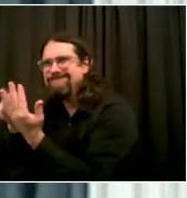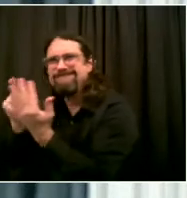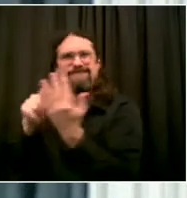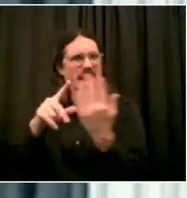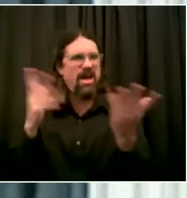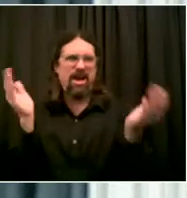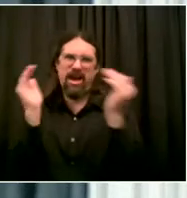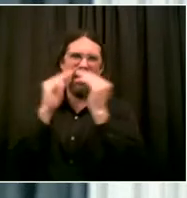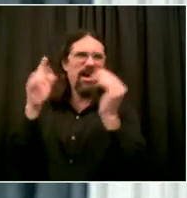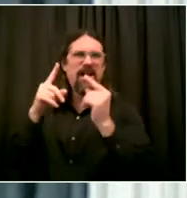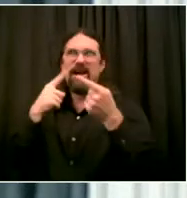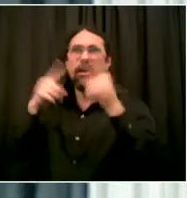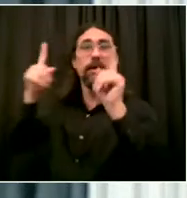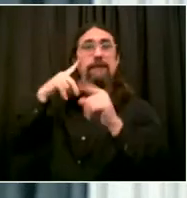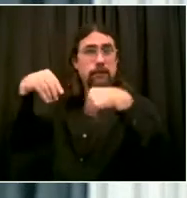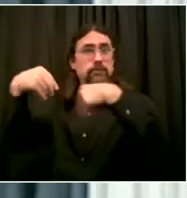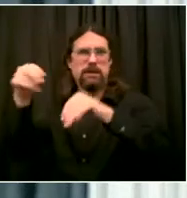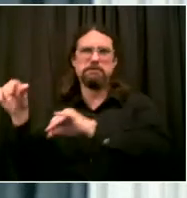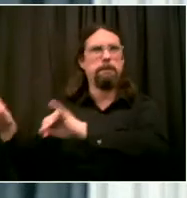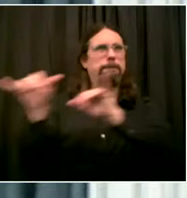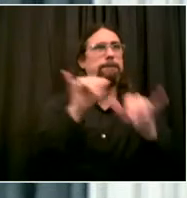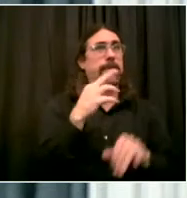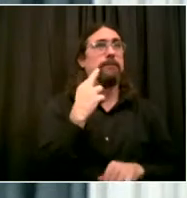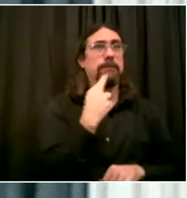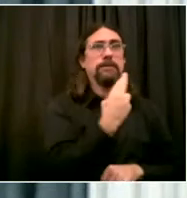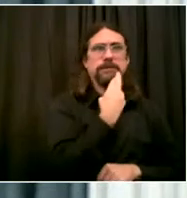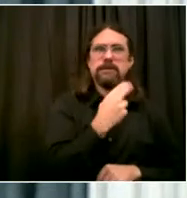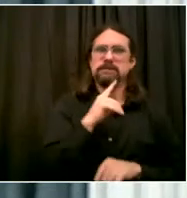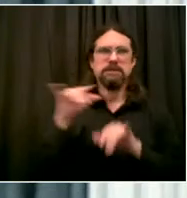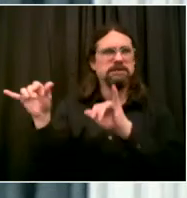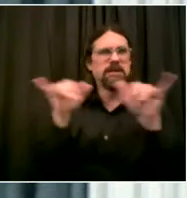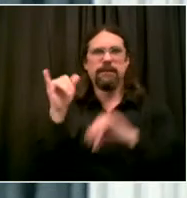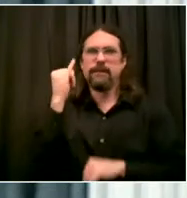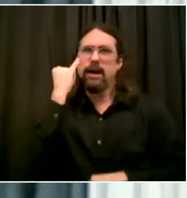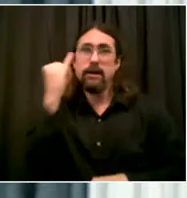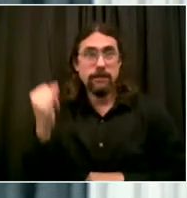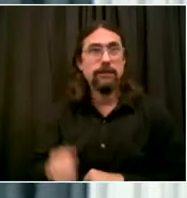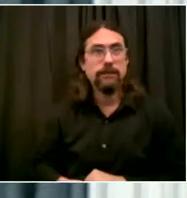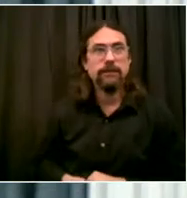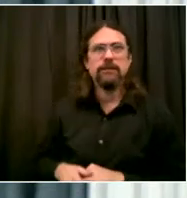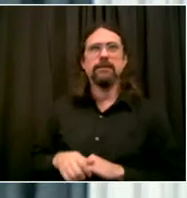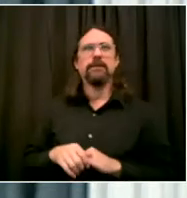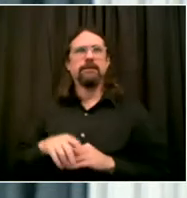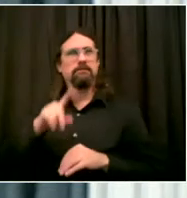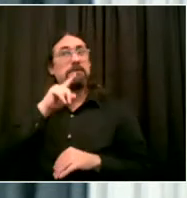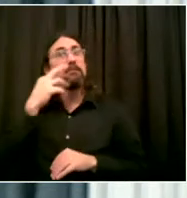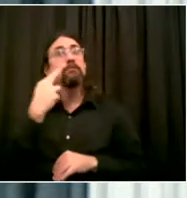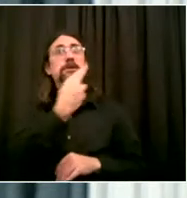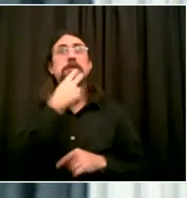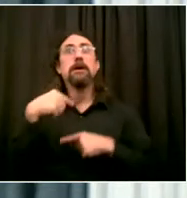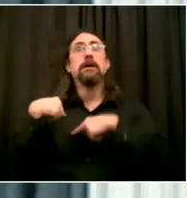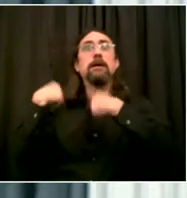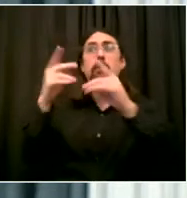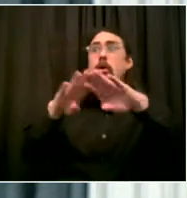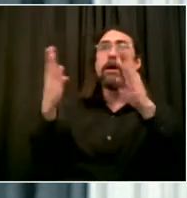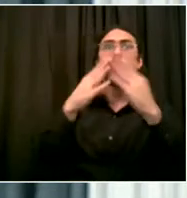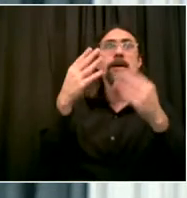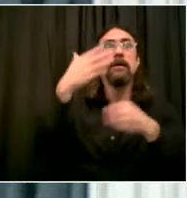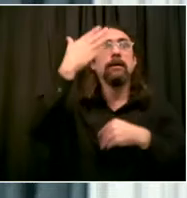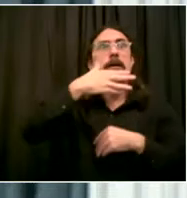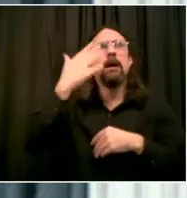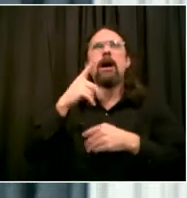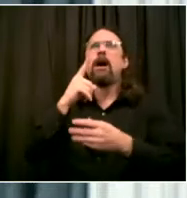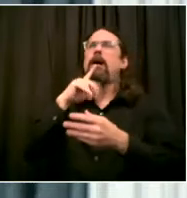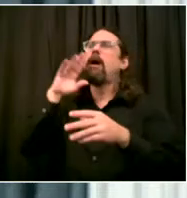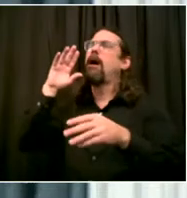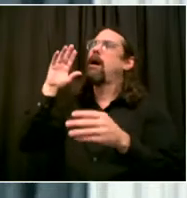which is amazingly popular and a lifeline for our small businesses. And this program will be the